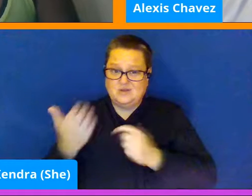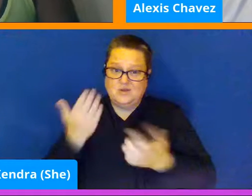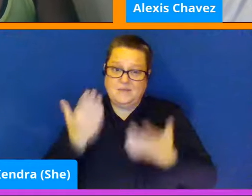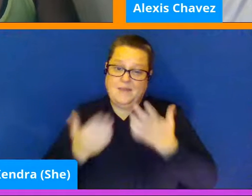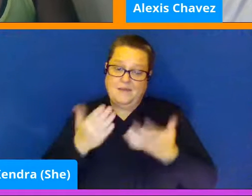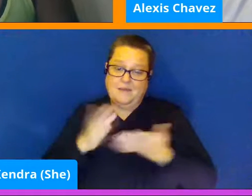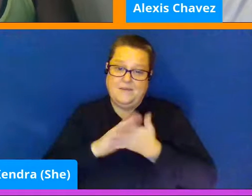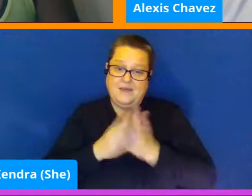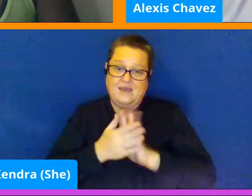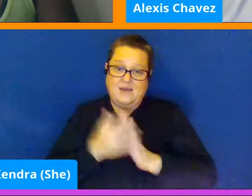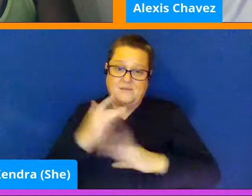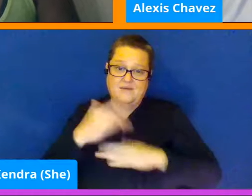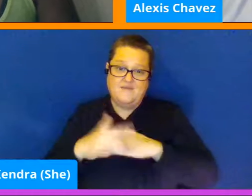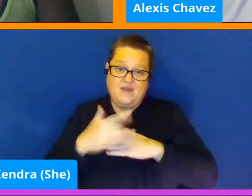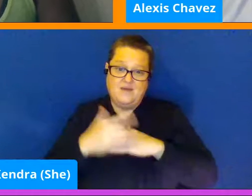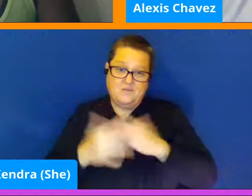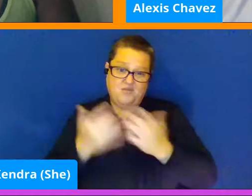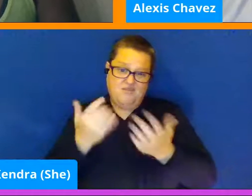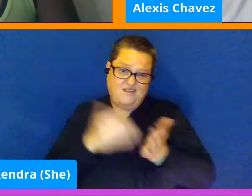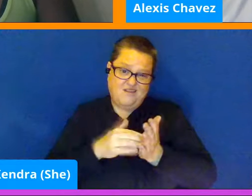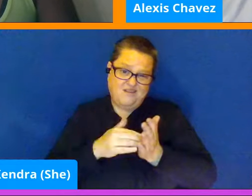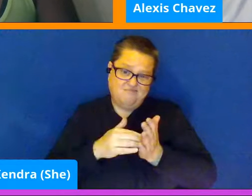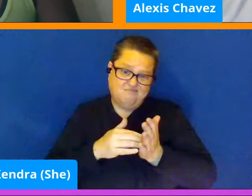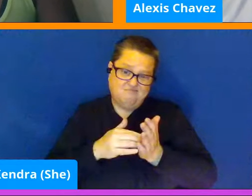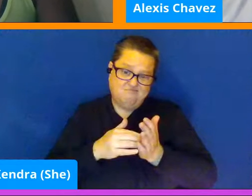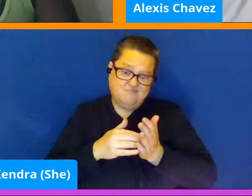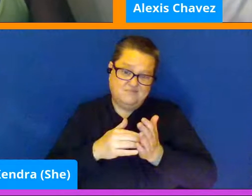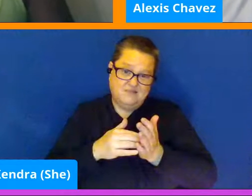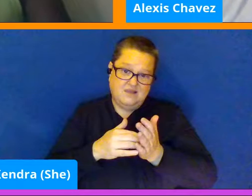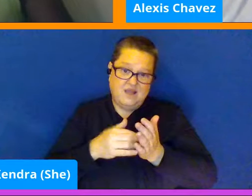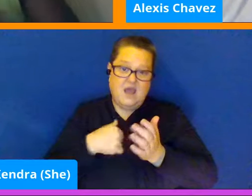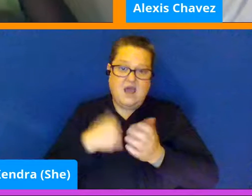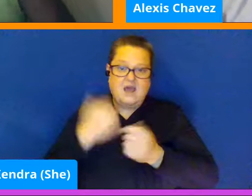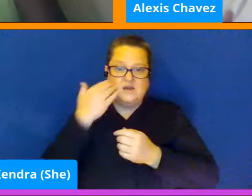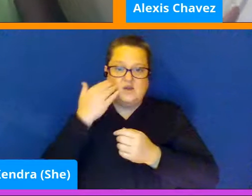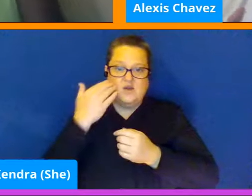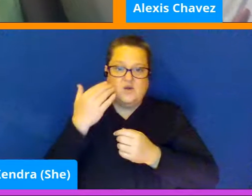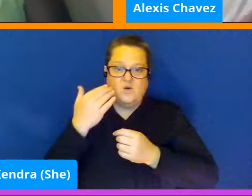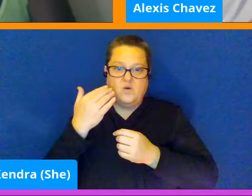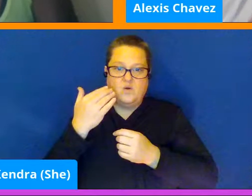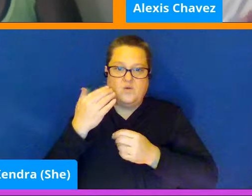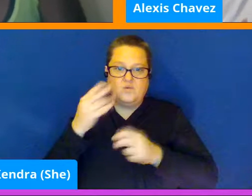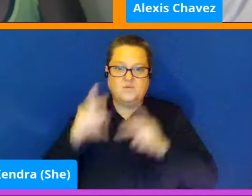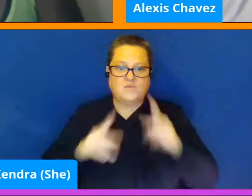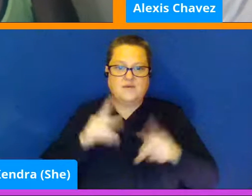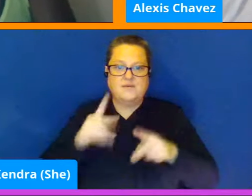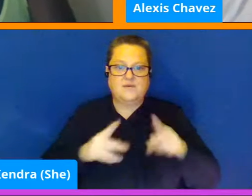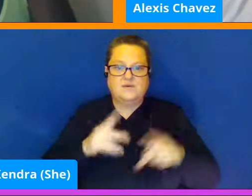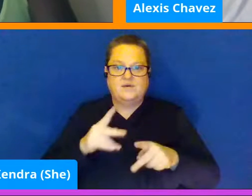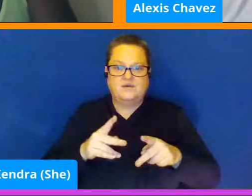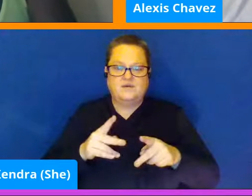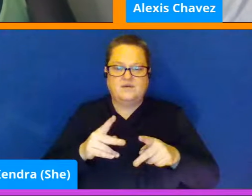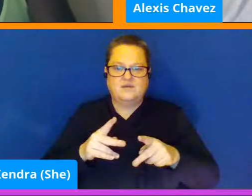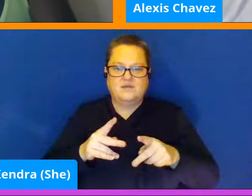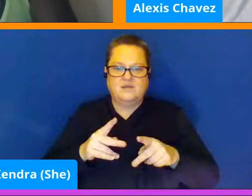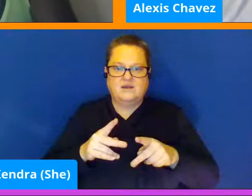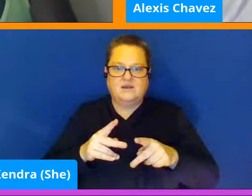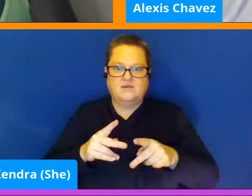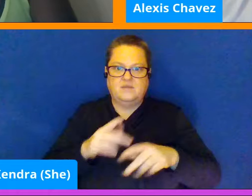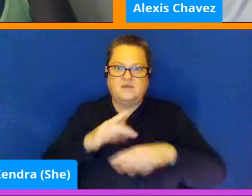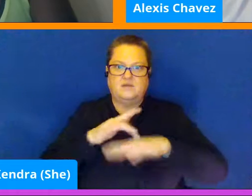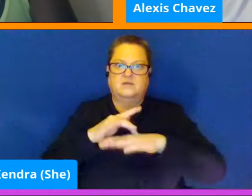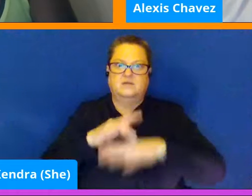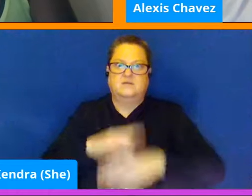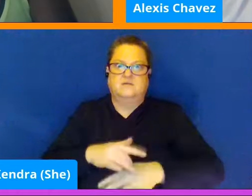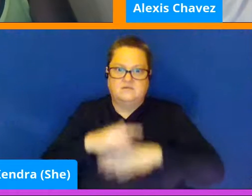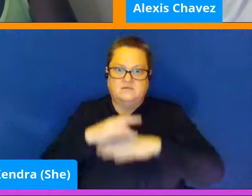Mm hmm. Mm I know somebody that I've known people that have spent quite a bit of time in their house, even years